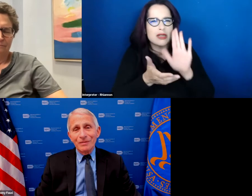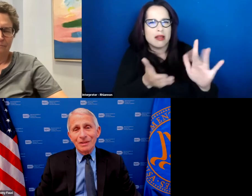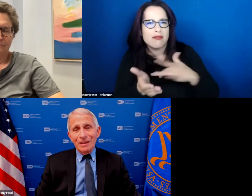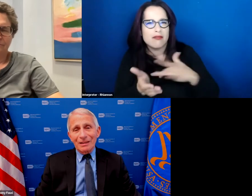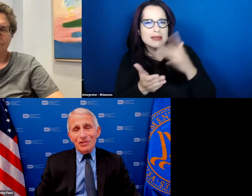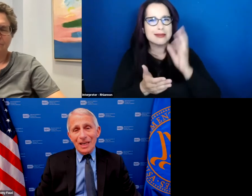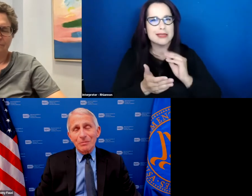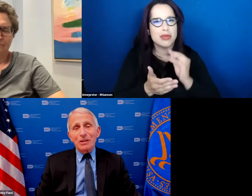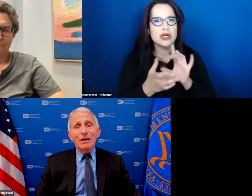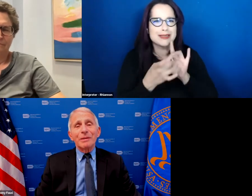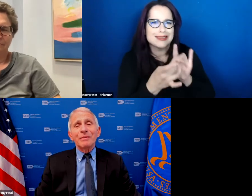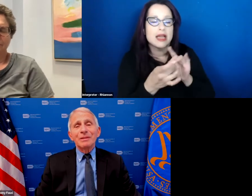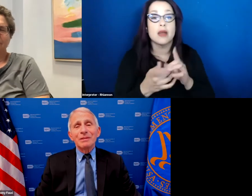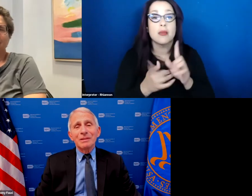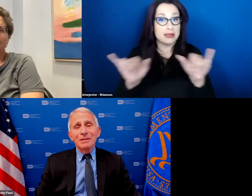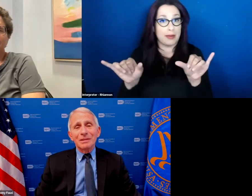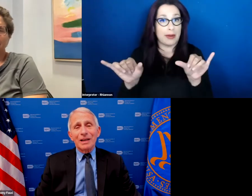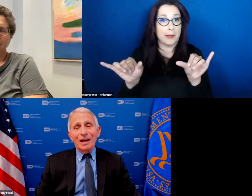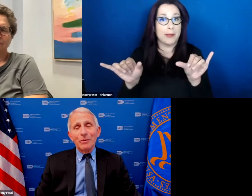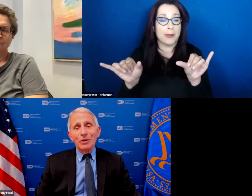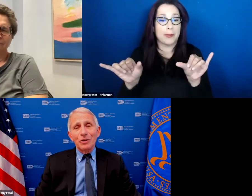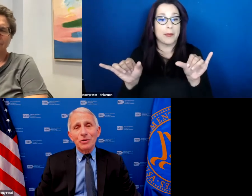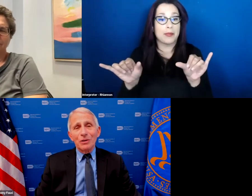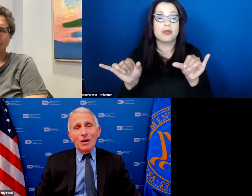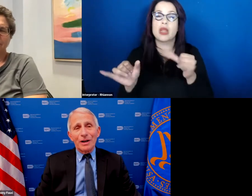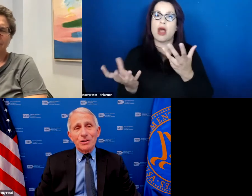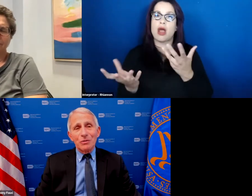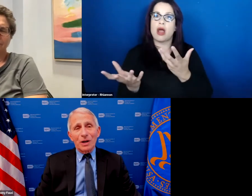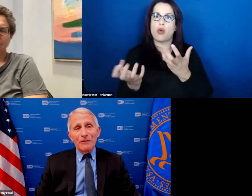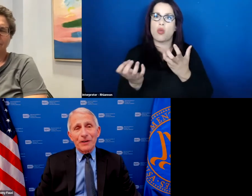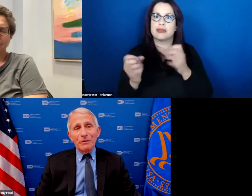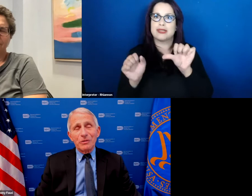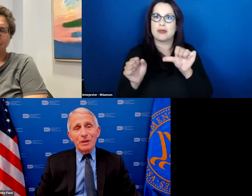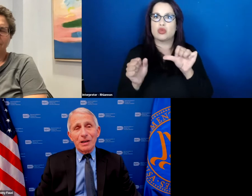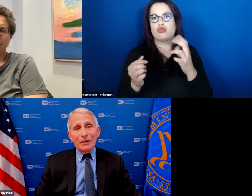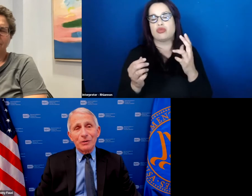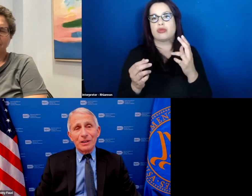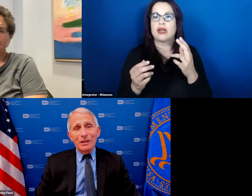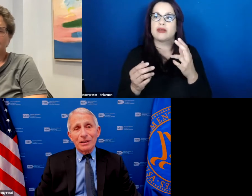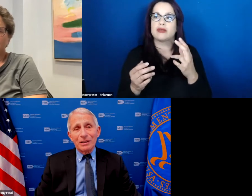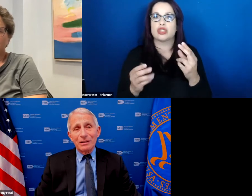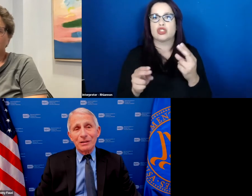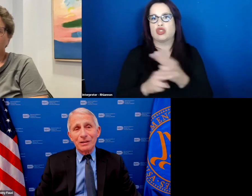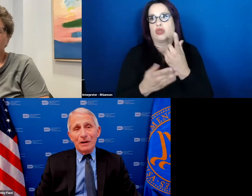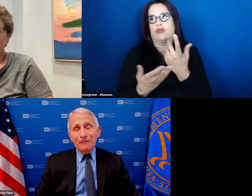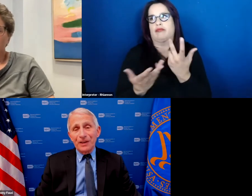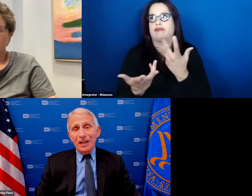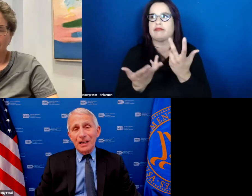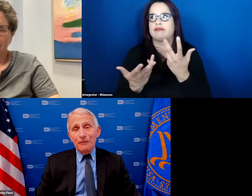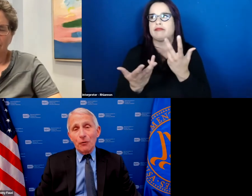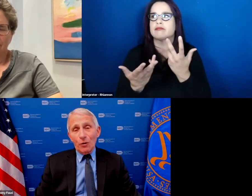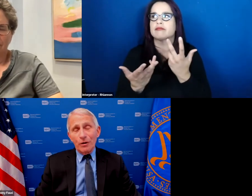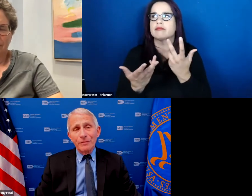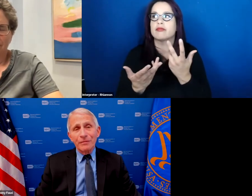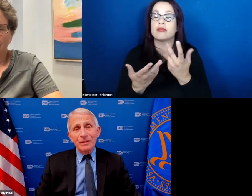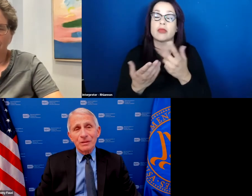at the same time that i would utilize what i found to be not only a affinity